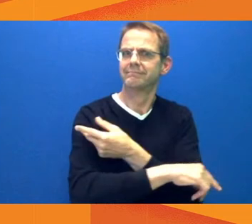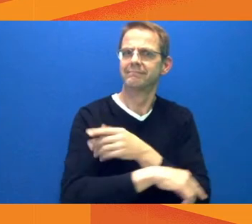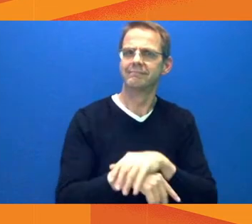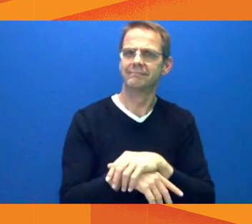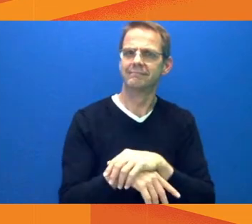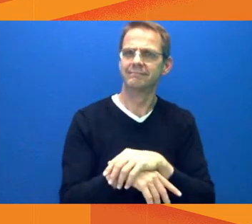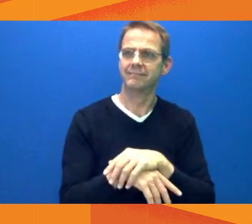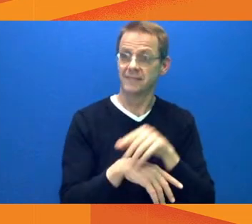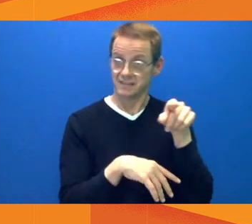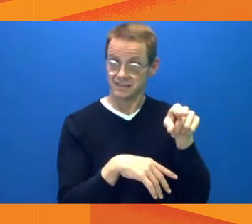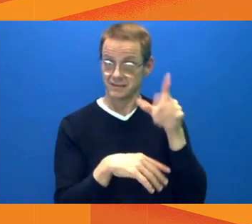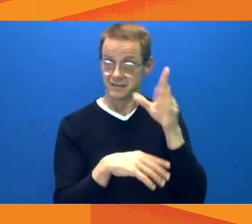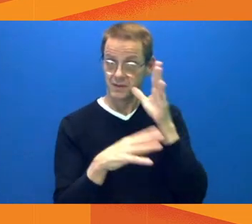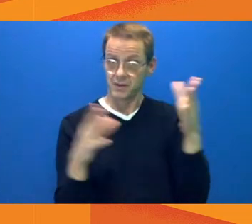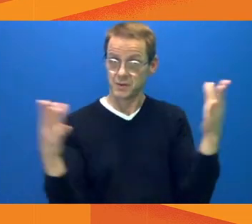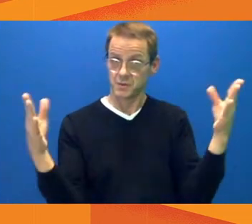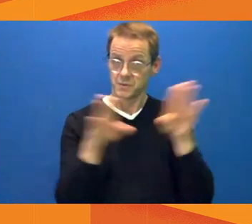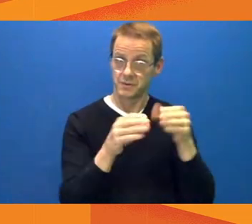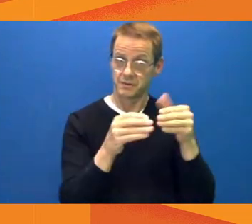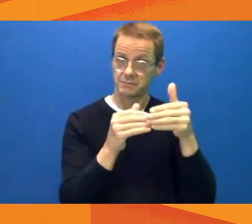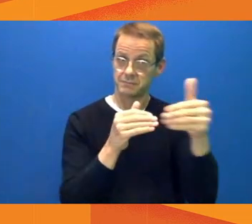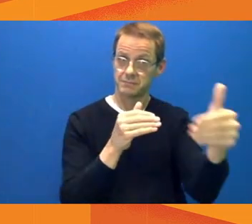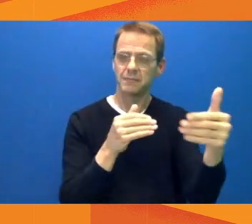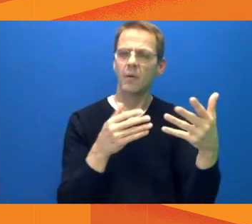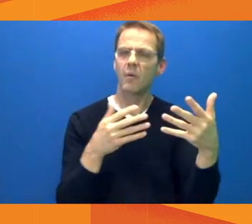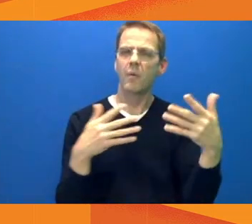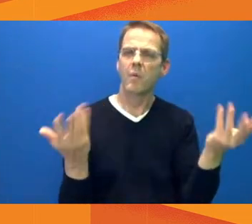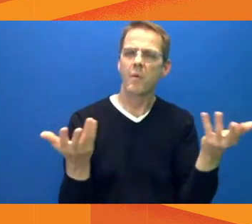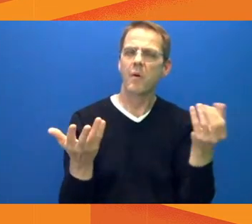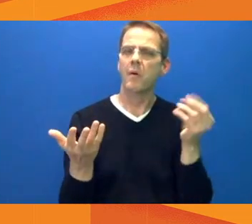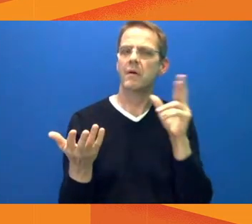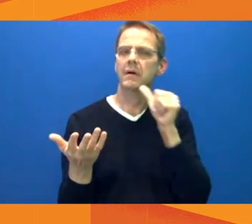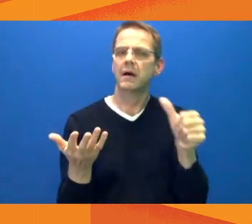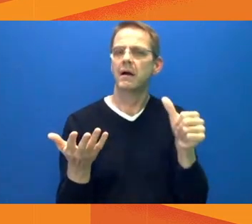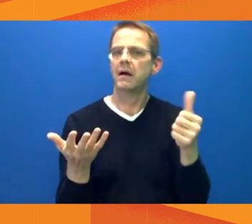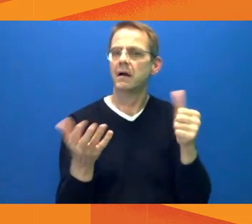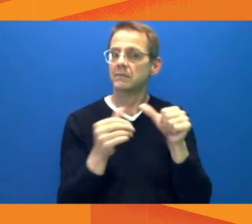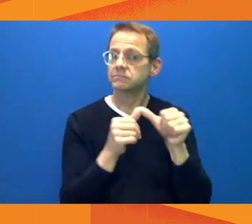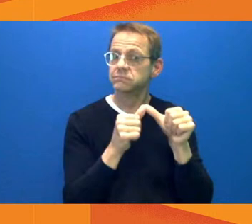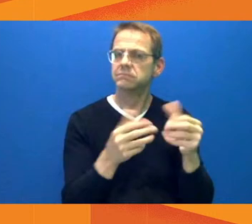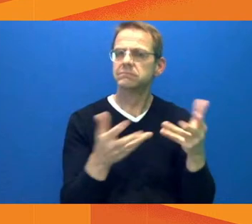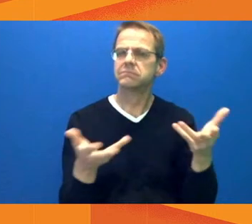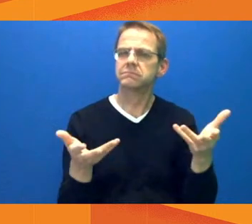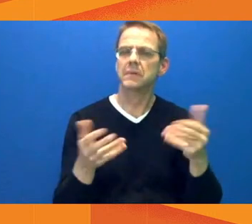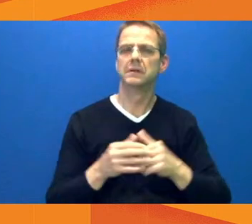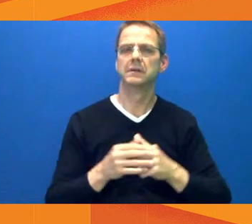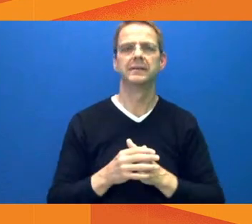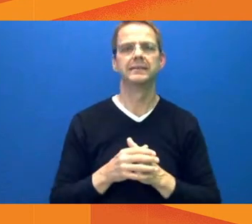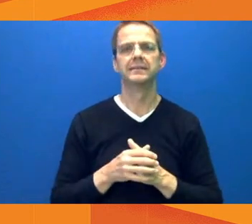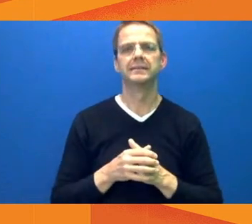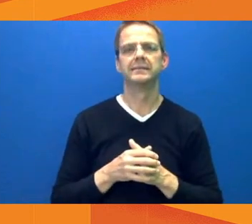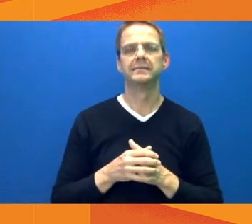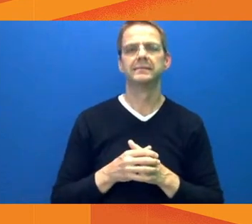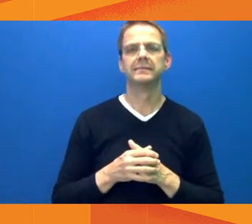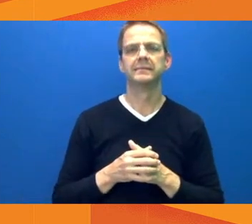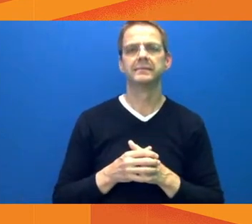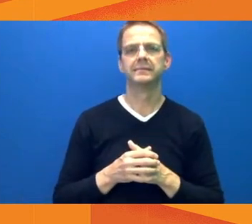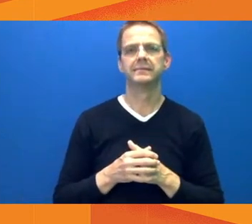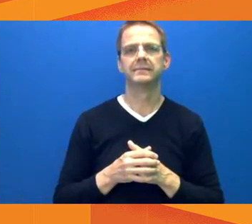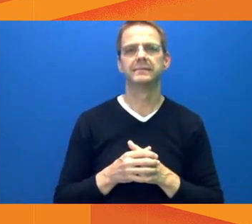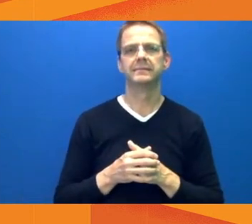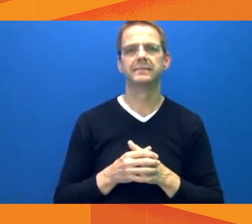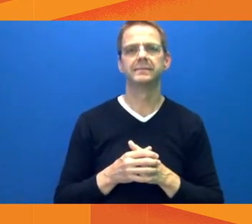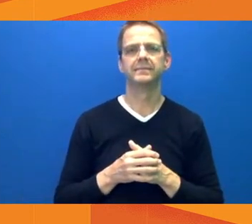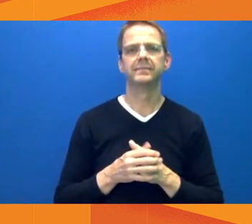is bookings are being made there currently as the eligibility has just expanded. So can you just clarify that? Yeah, thank you, Dustin. are